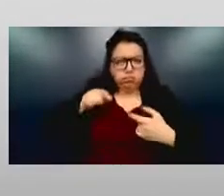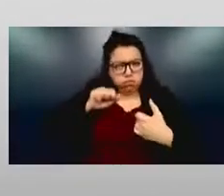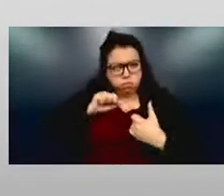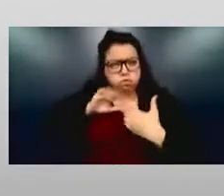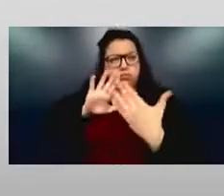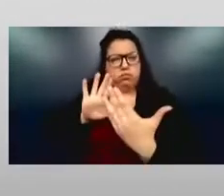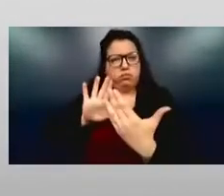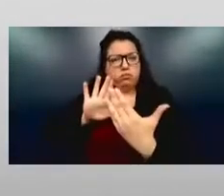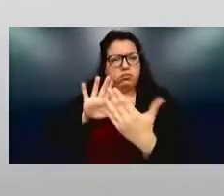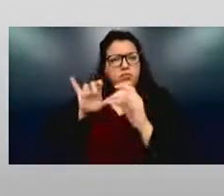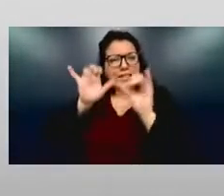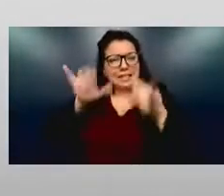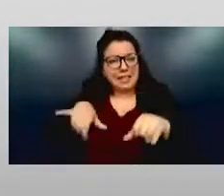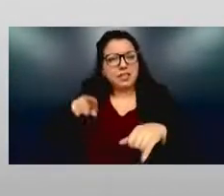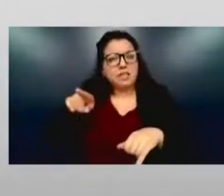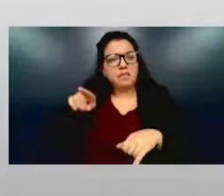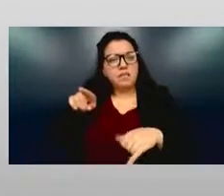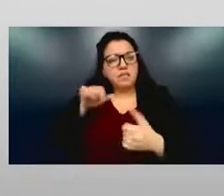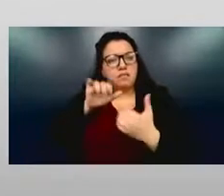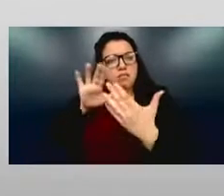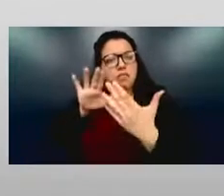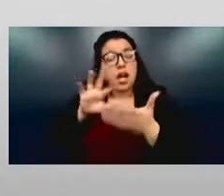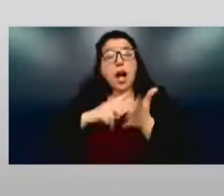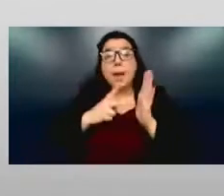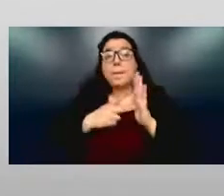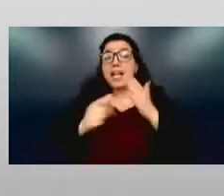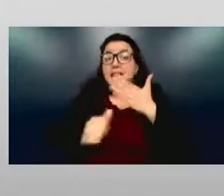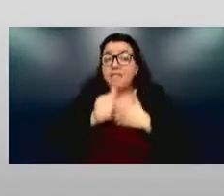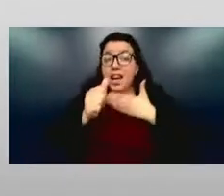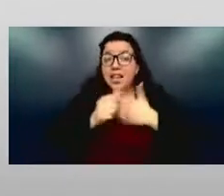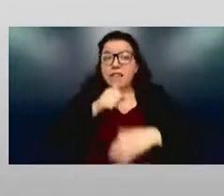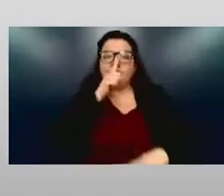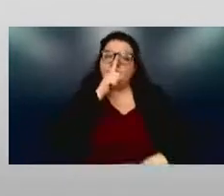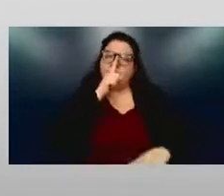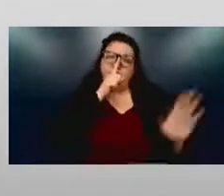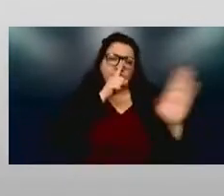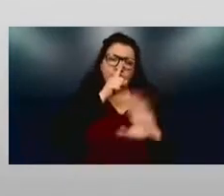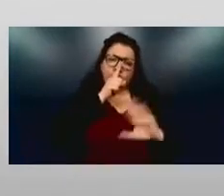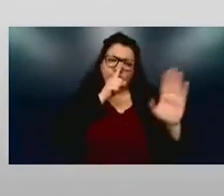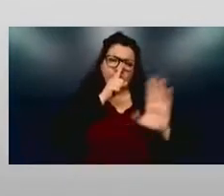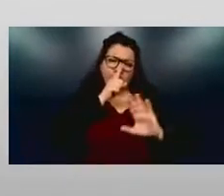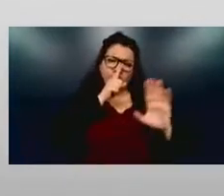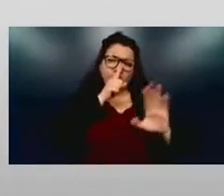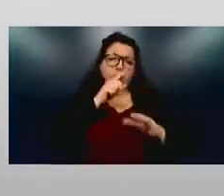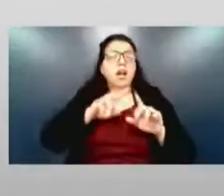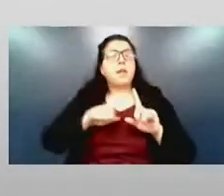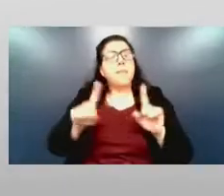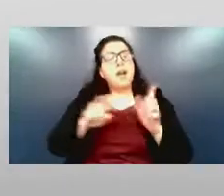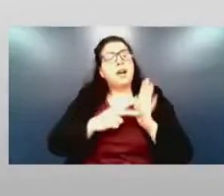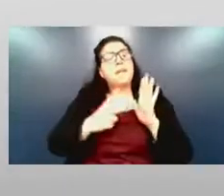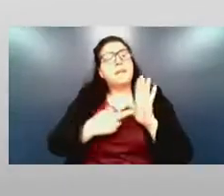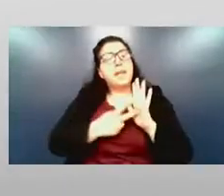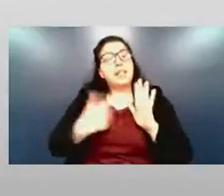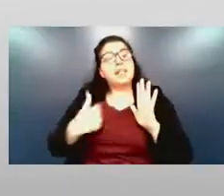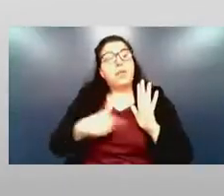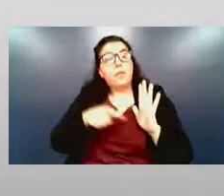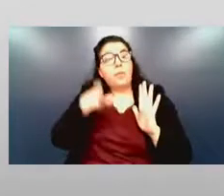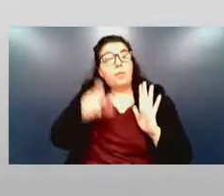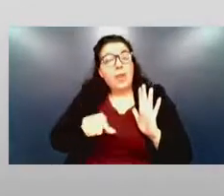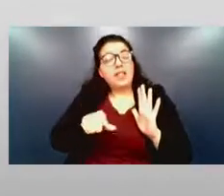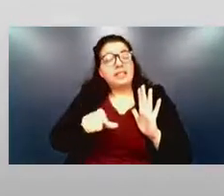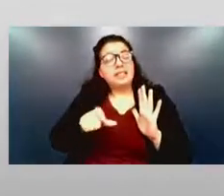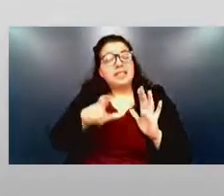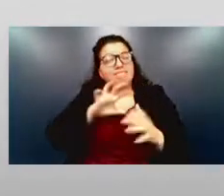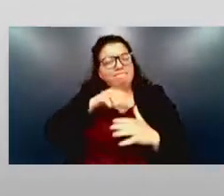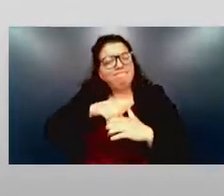inciting violence by any means, but what it is saying is that it's going to take active communication